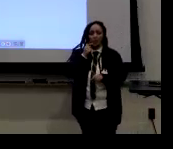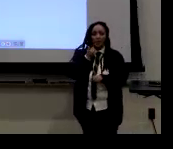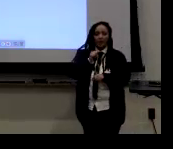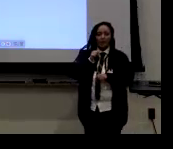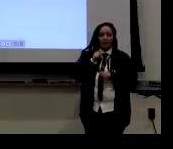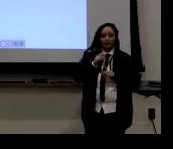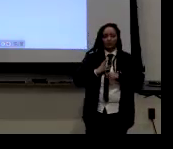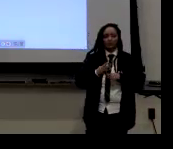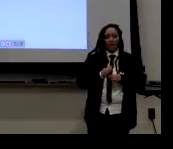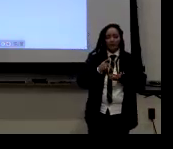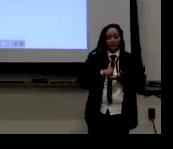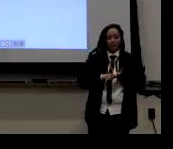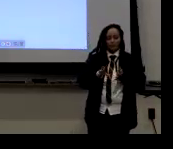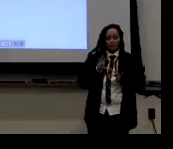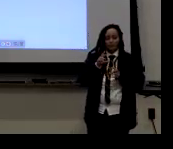expression.